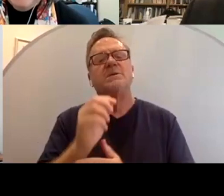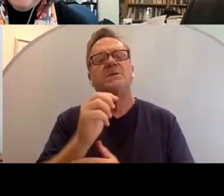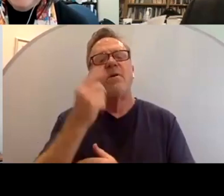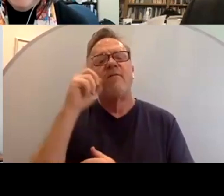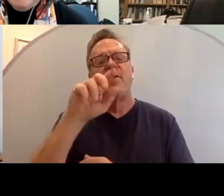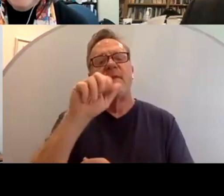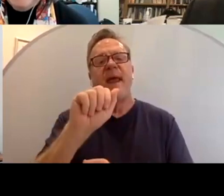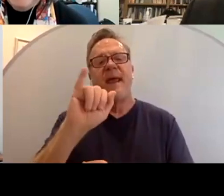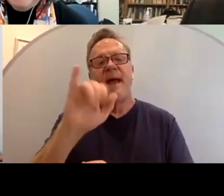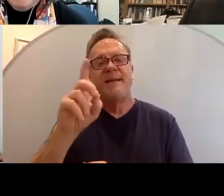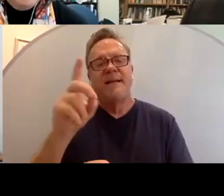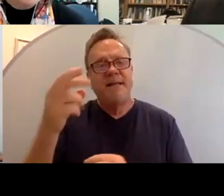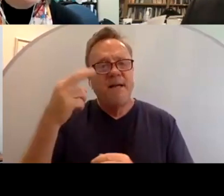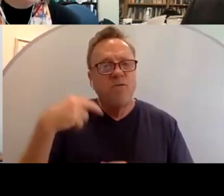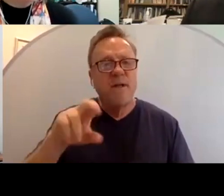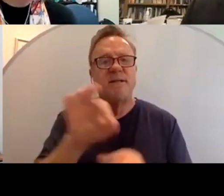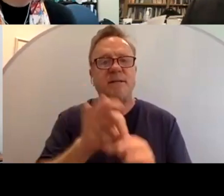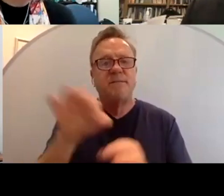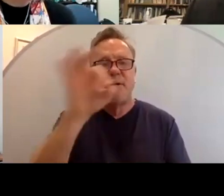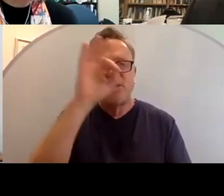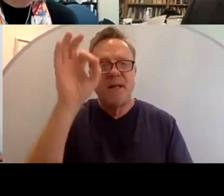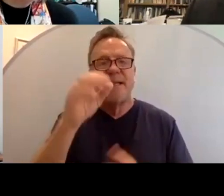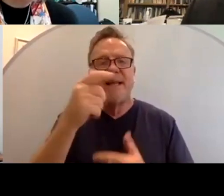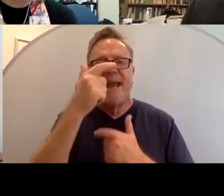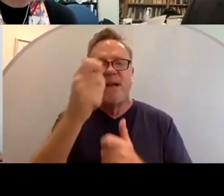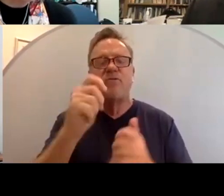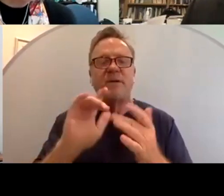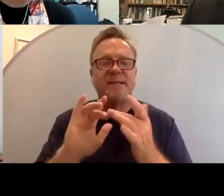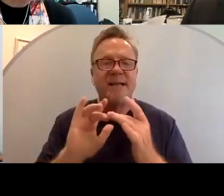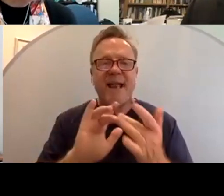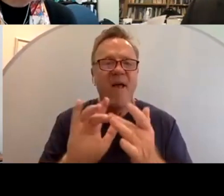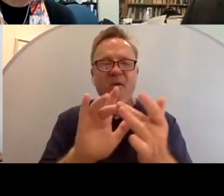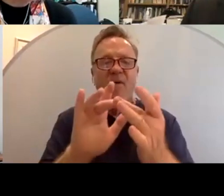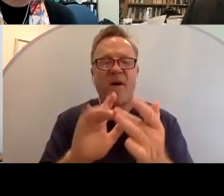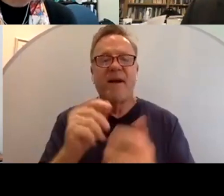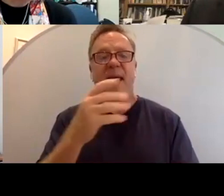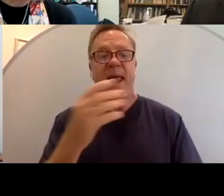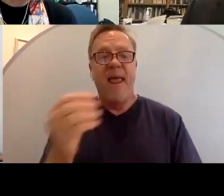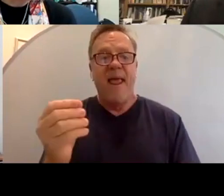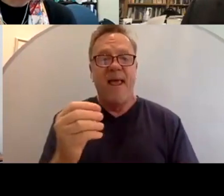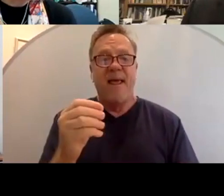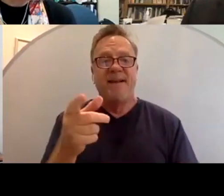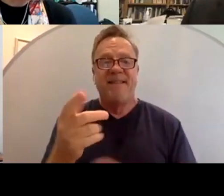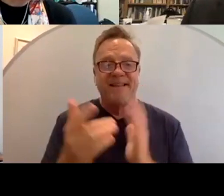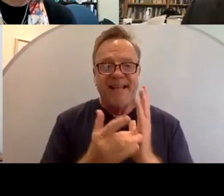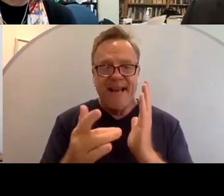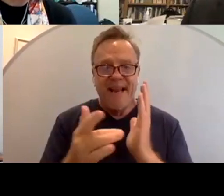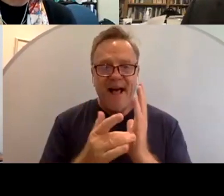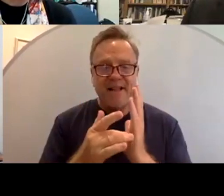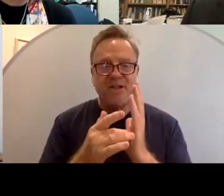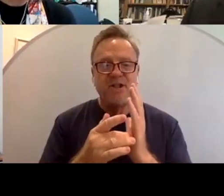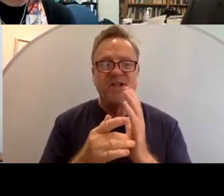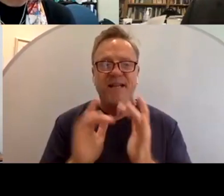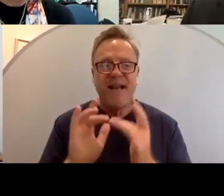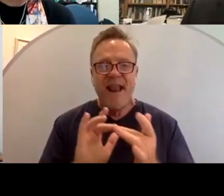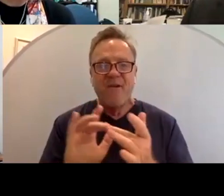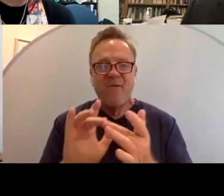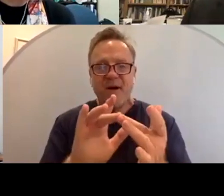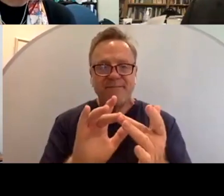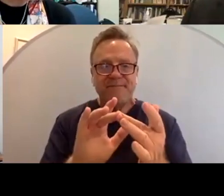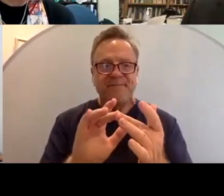AAIDD Religion and Spirituality Interest Network and the Technology Network